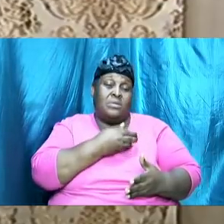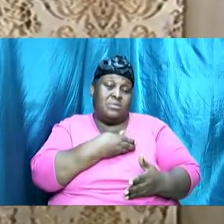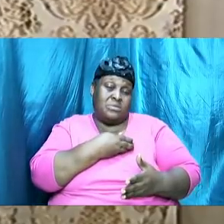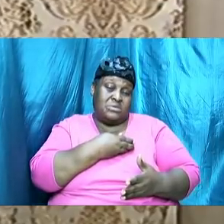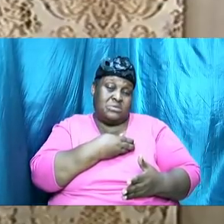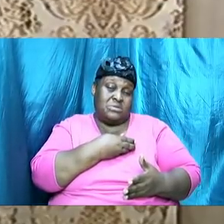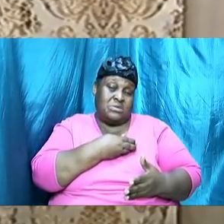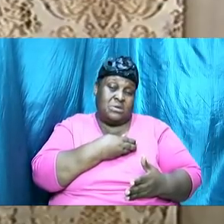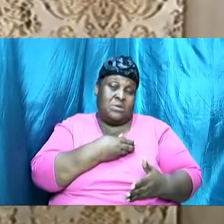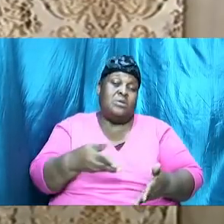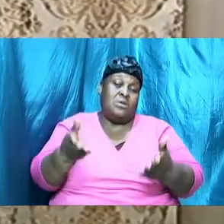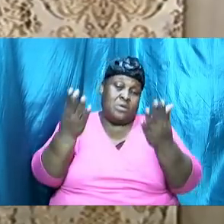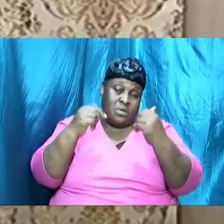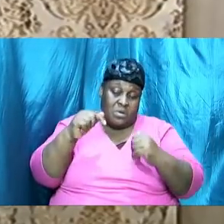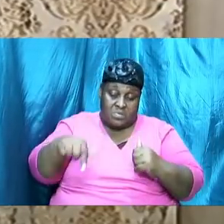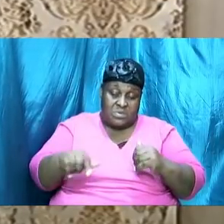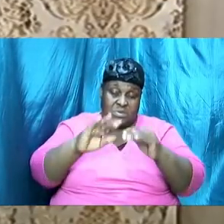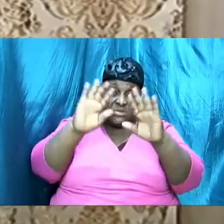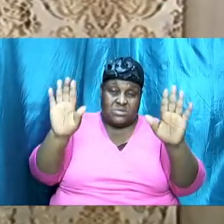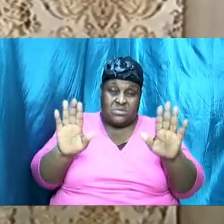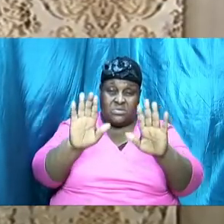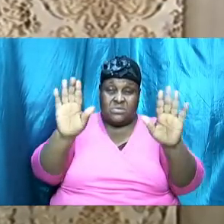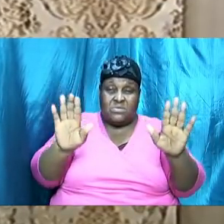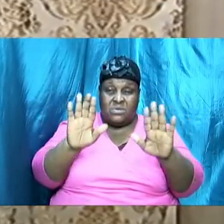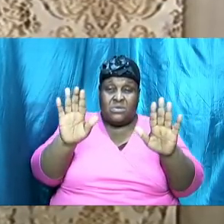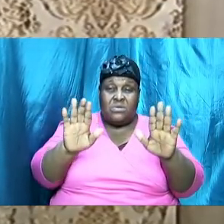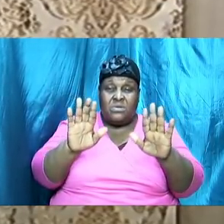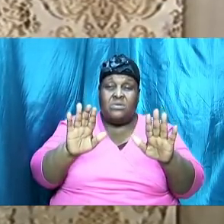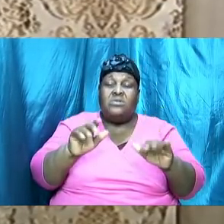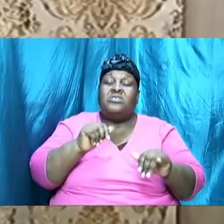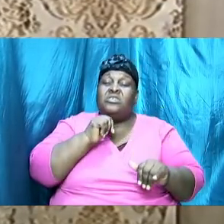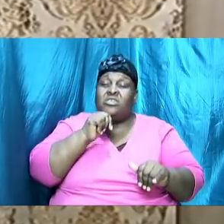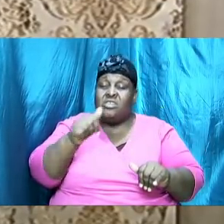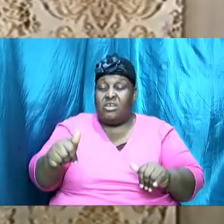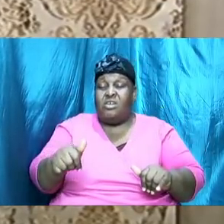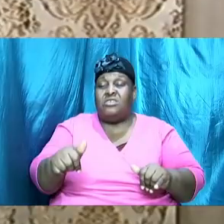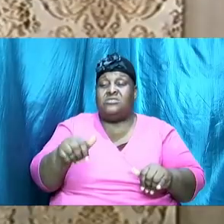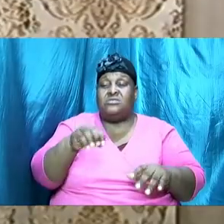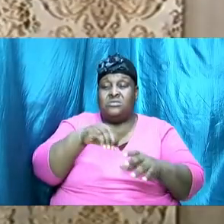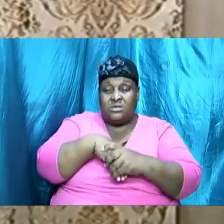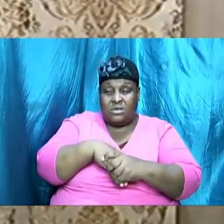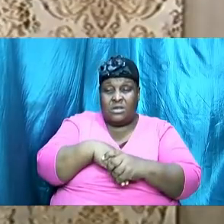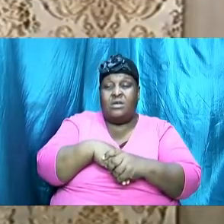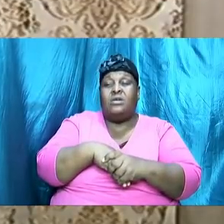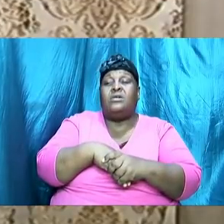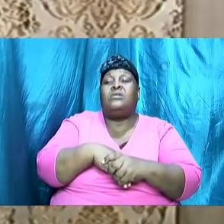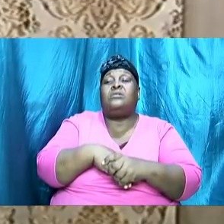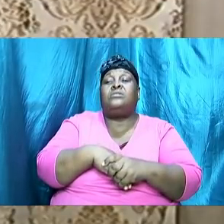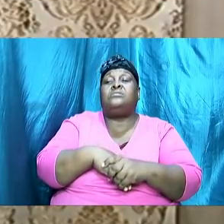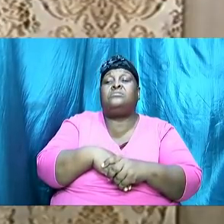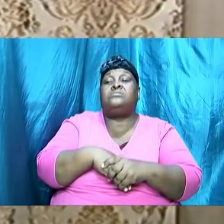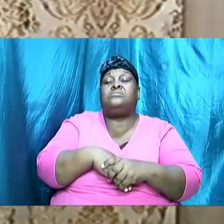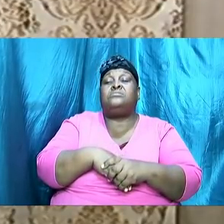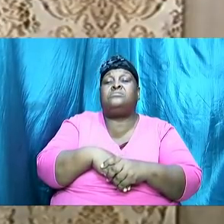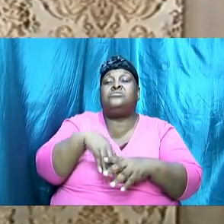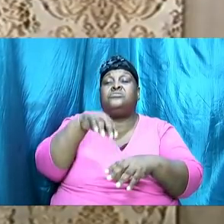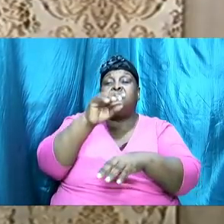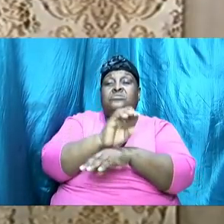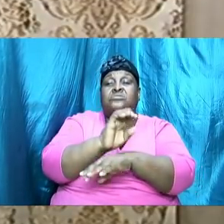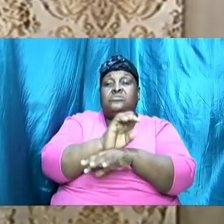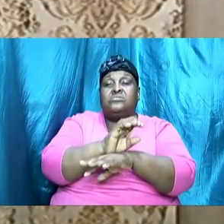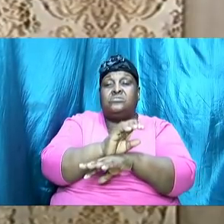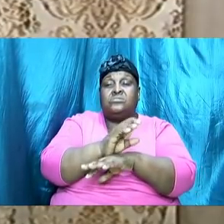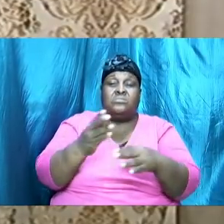you know, that comes this Sunday, we will not be in the tent. What will